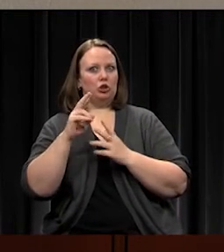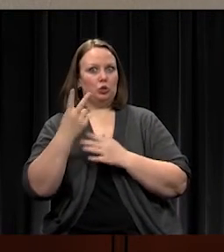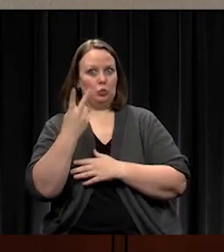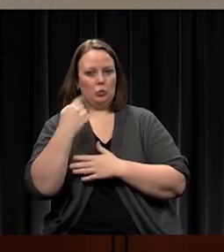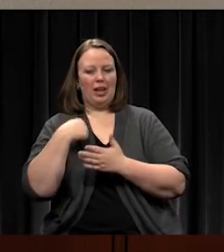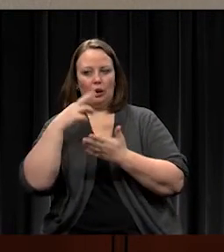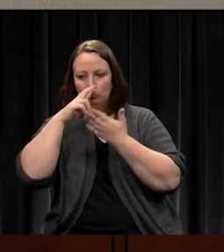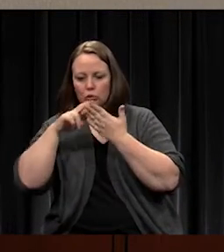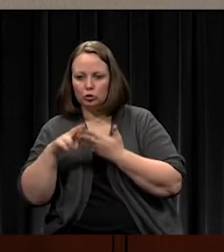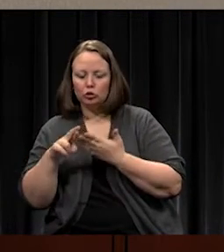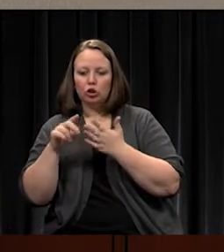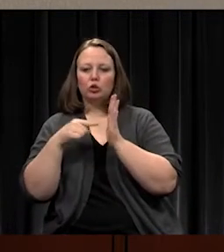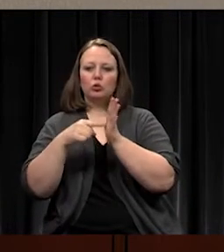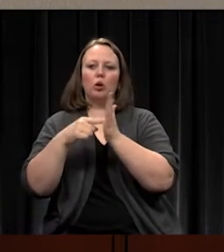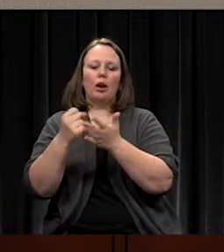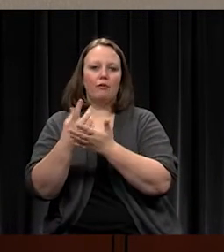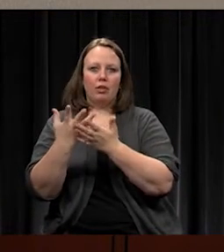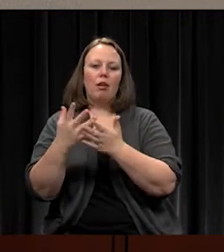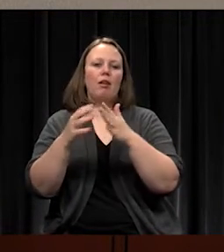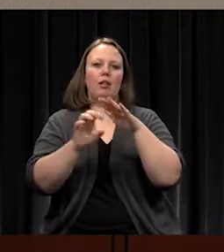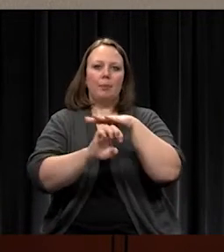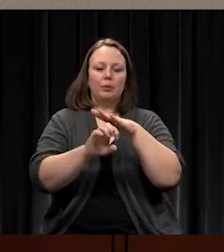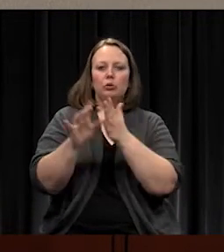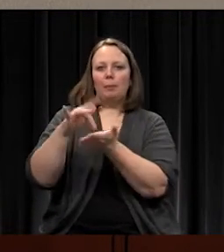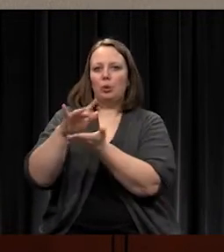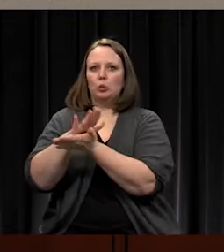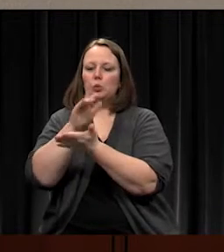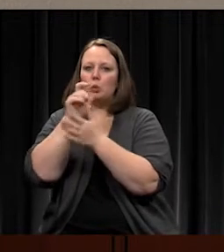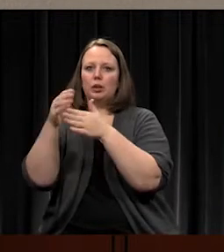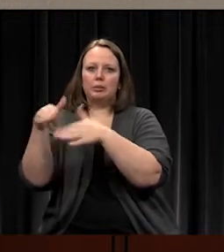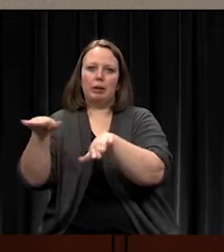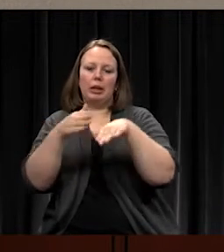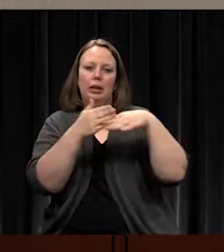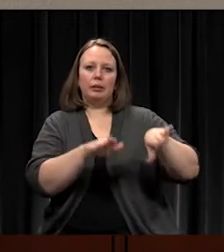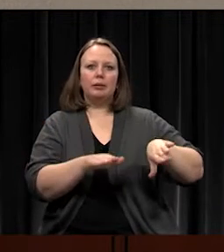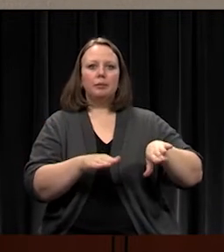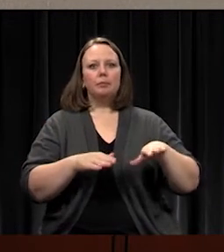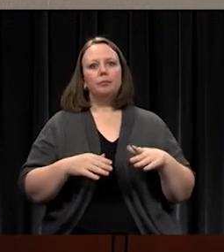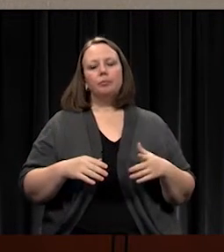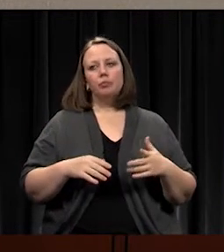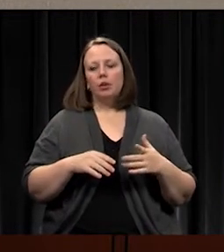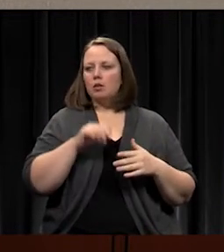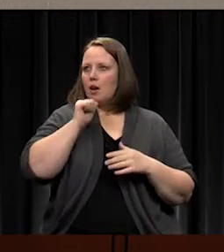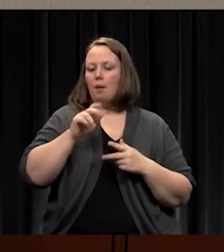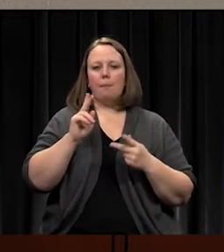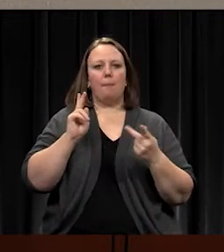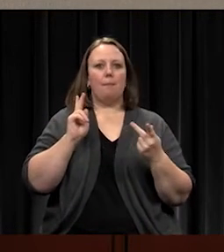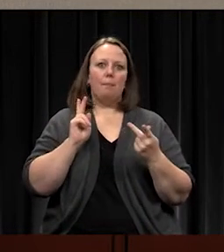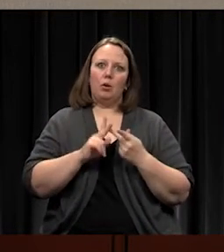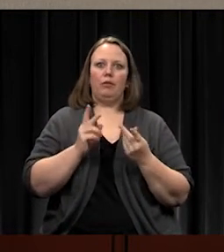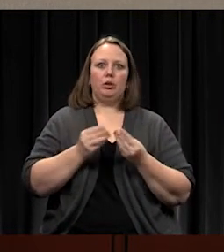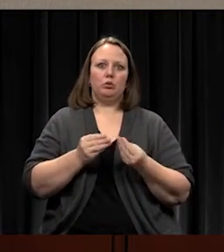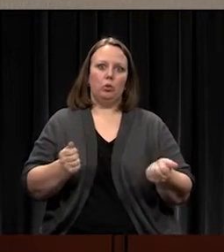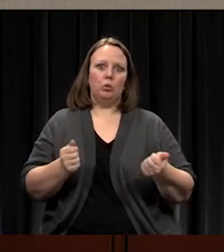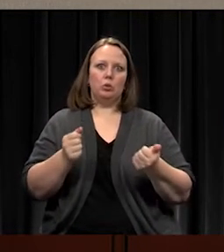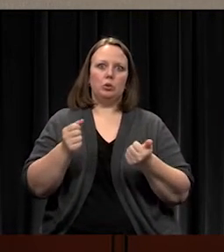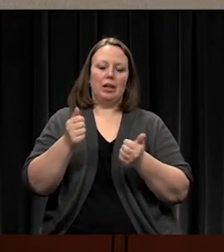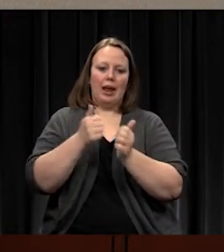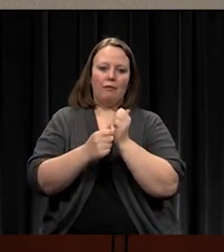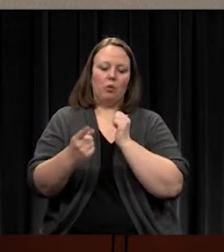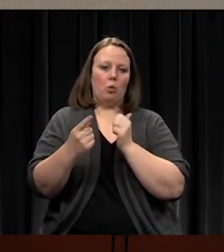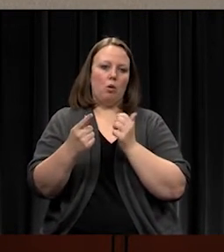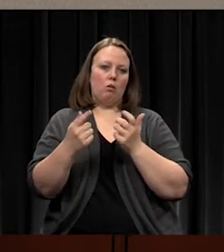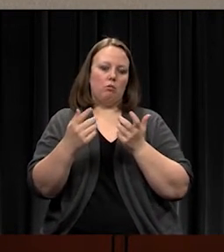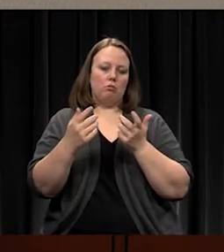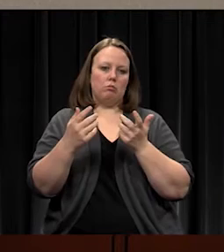that split to high schools. There isn't a solution that reunites every school. We had great conversation about is it harmful?